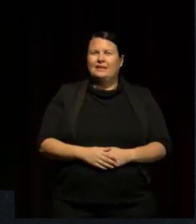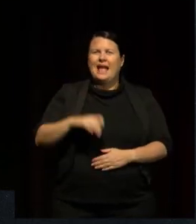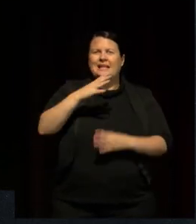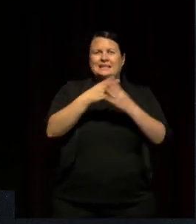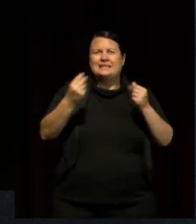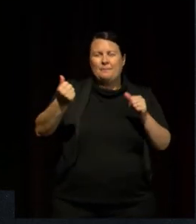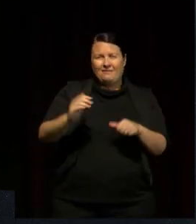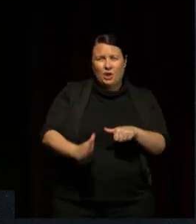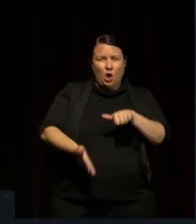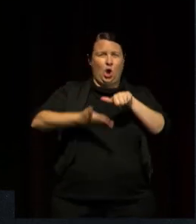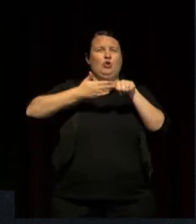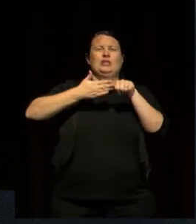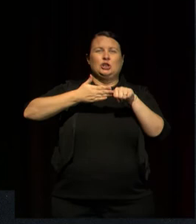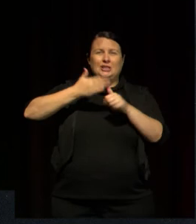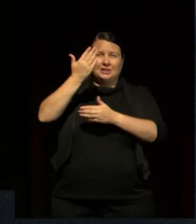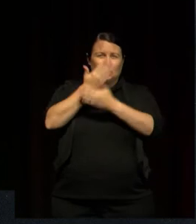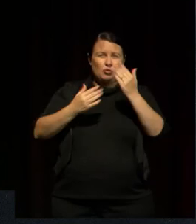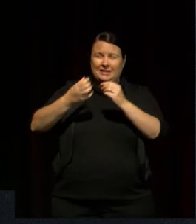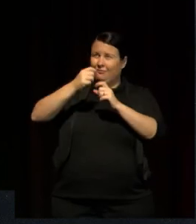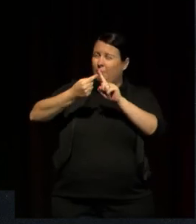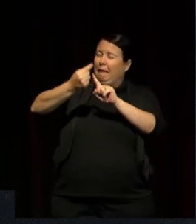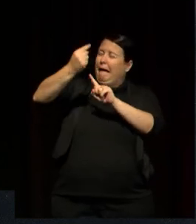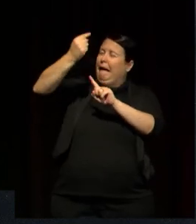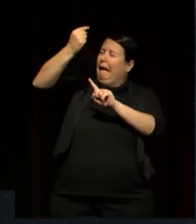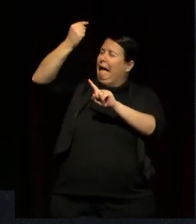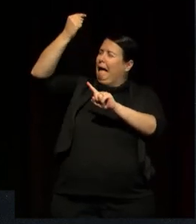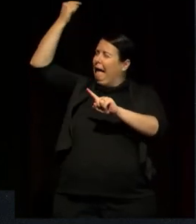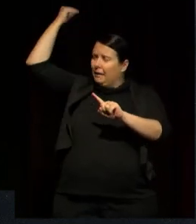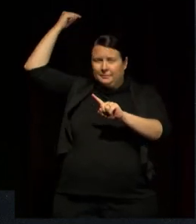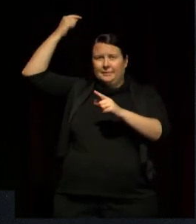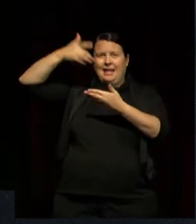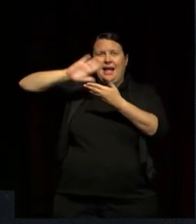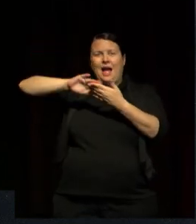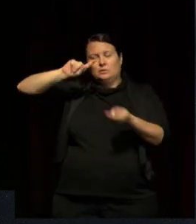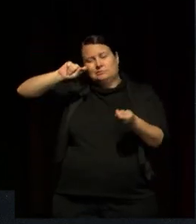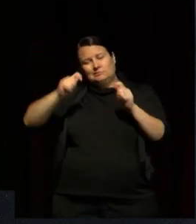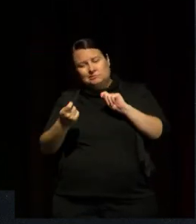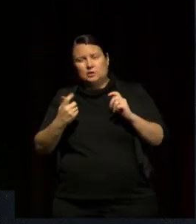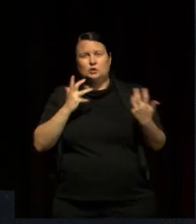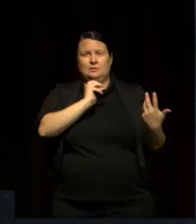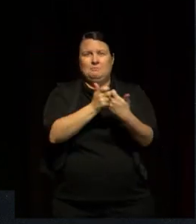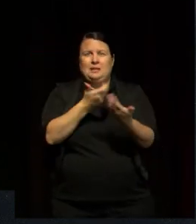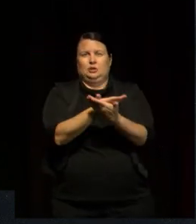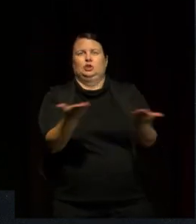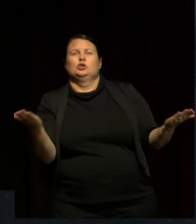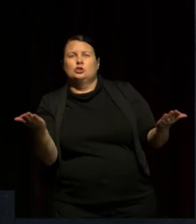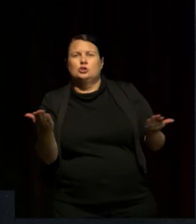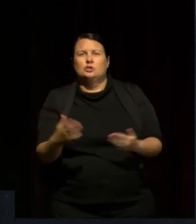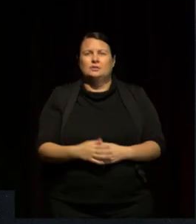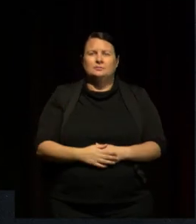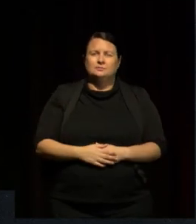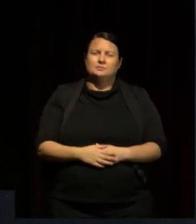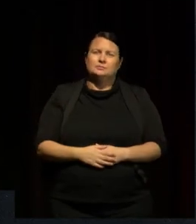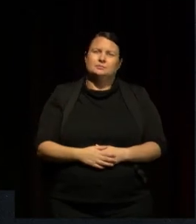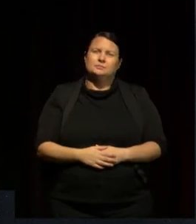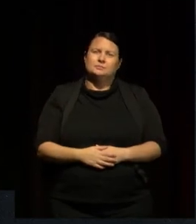stories into forms that could meet a wider market. And it's at this